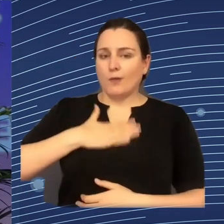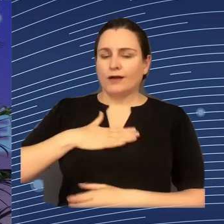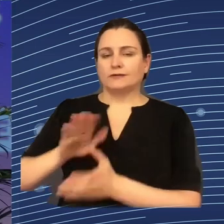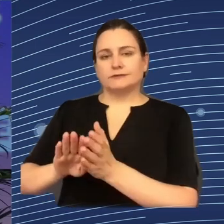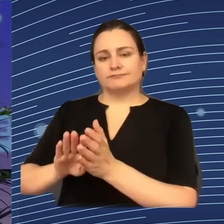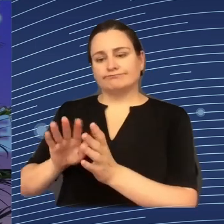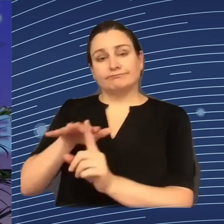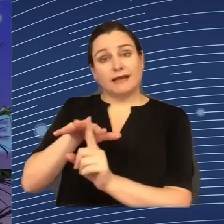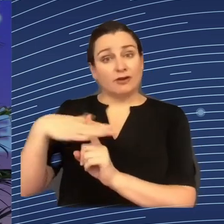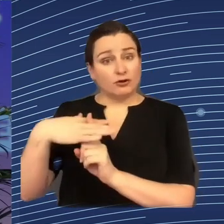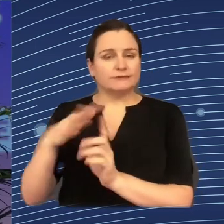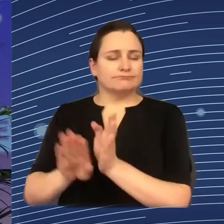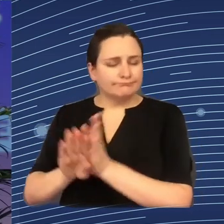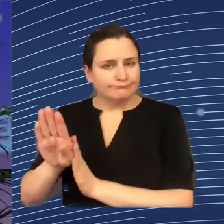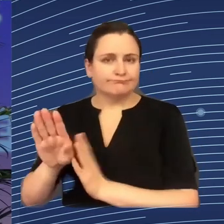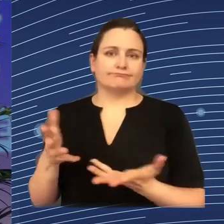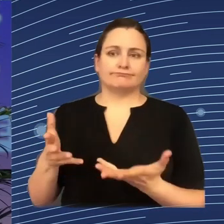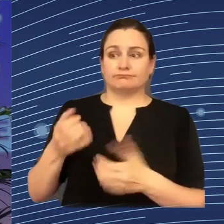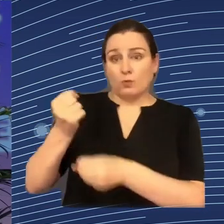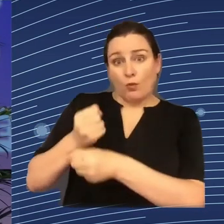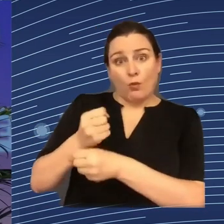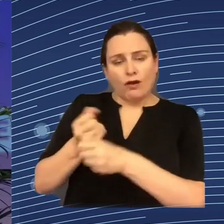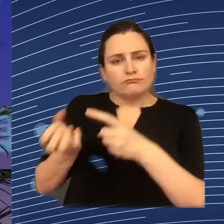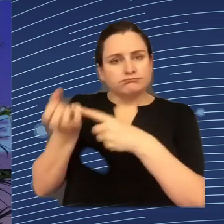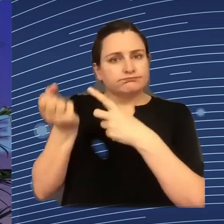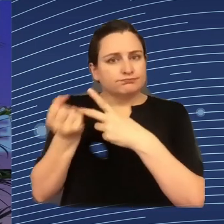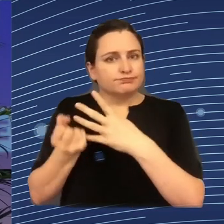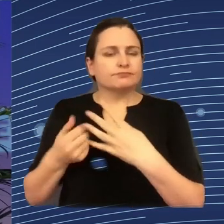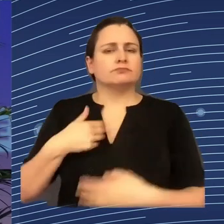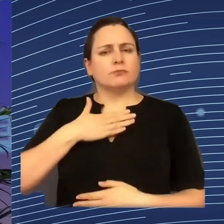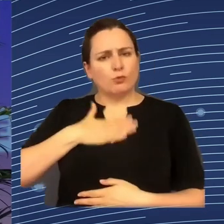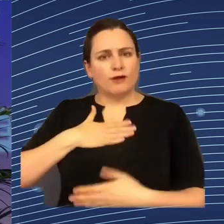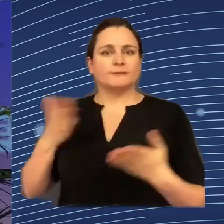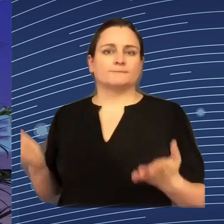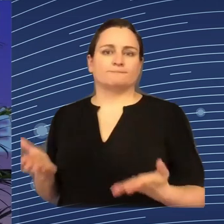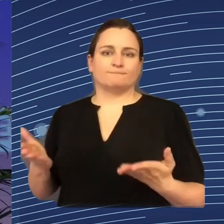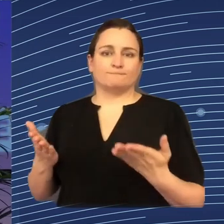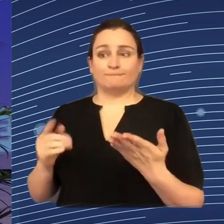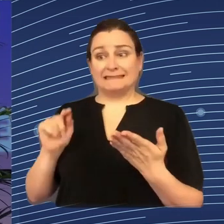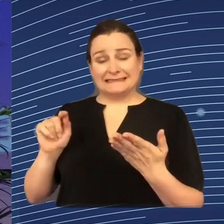improve productivity at work. And that, I think, is really a combined agenda of the social partners.